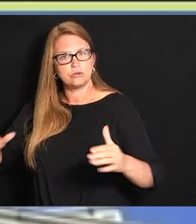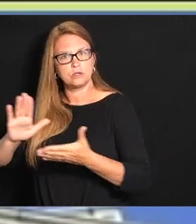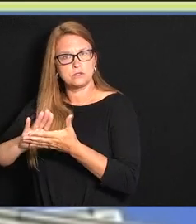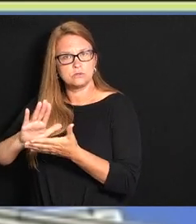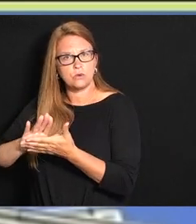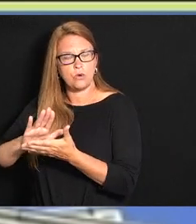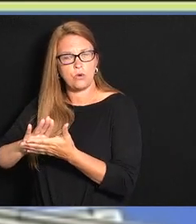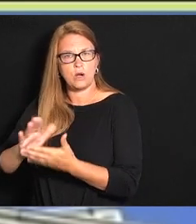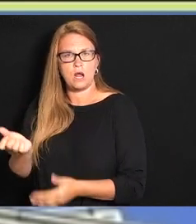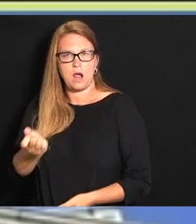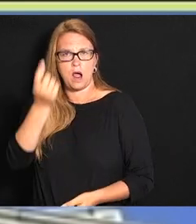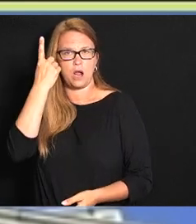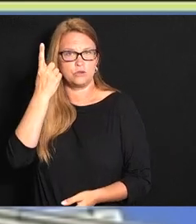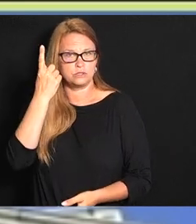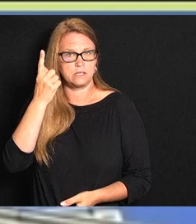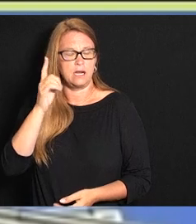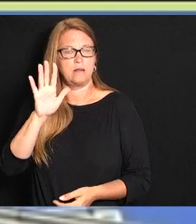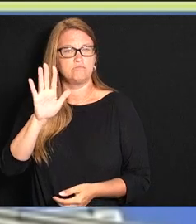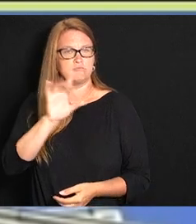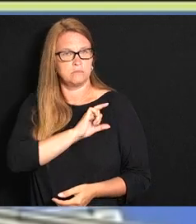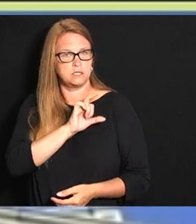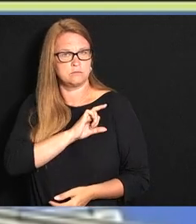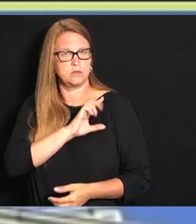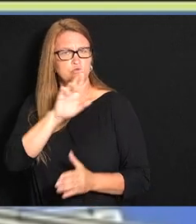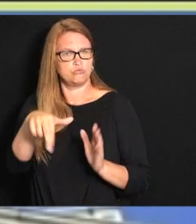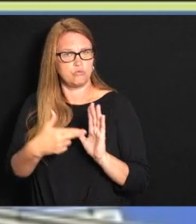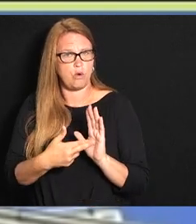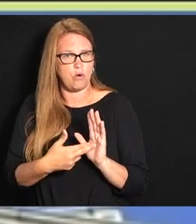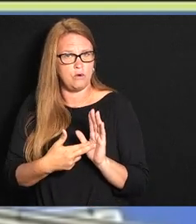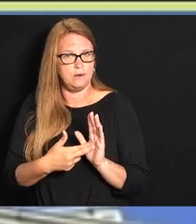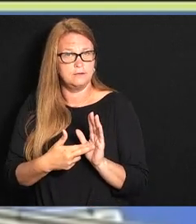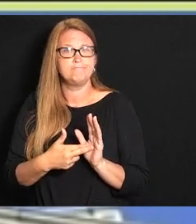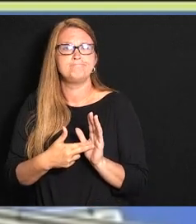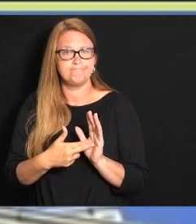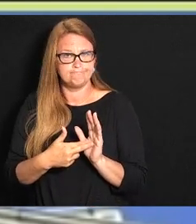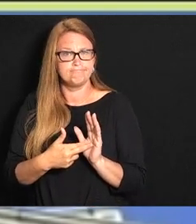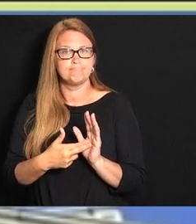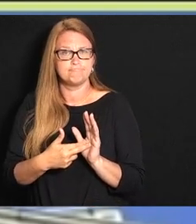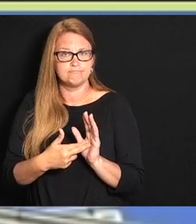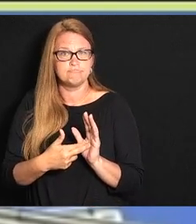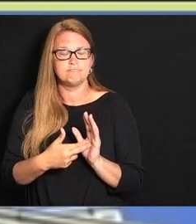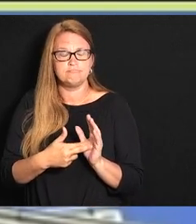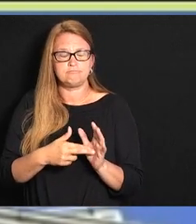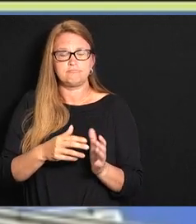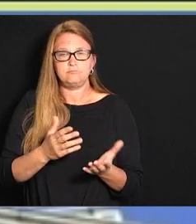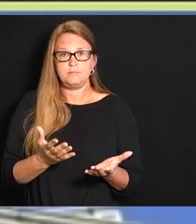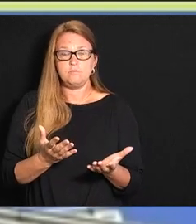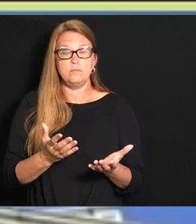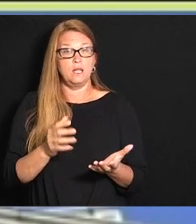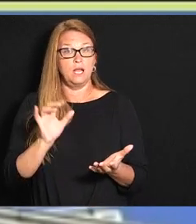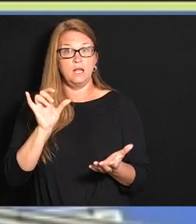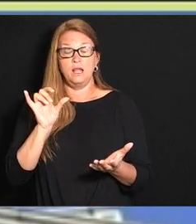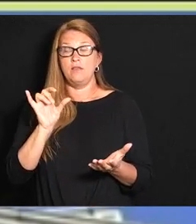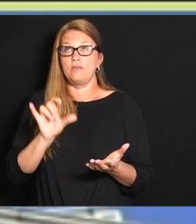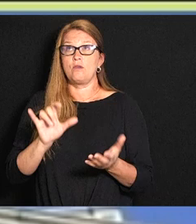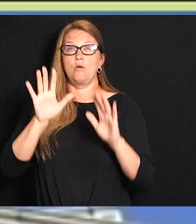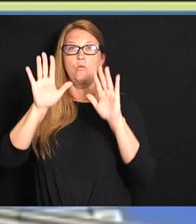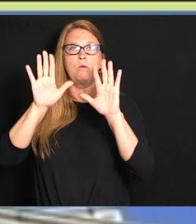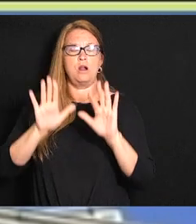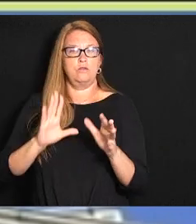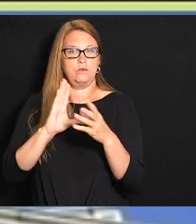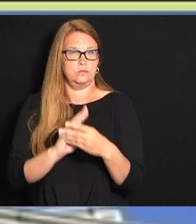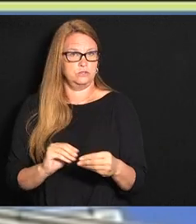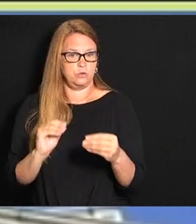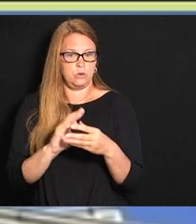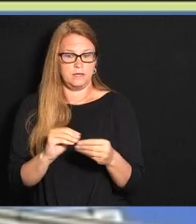understand the role of a law enforcement officer. And the great stories that have occurred the